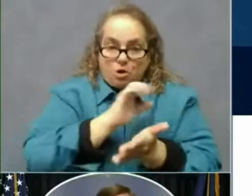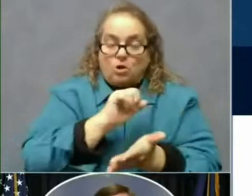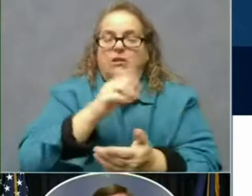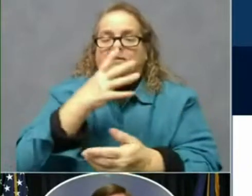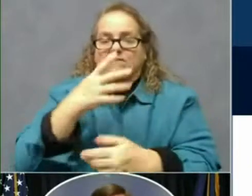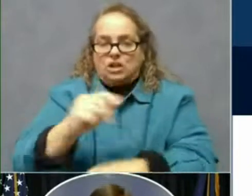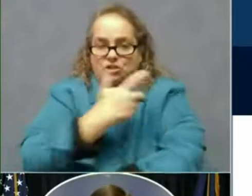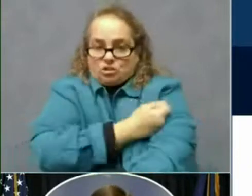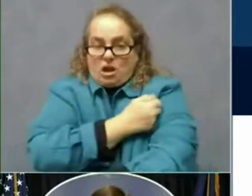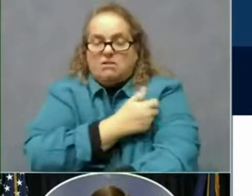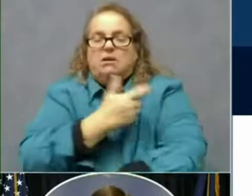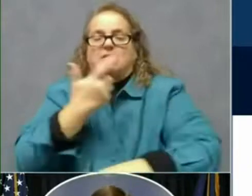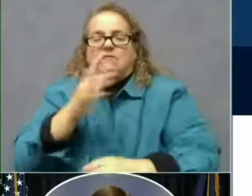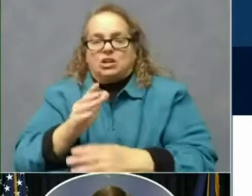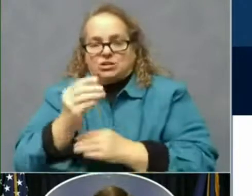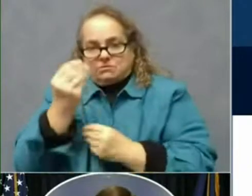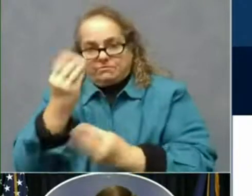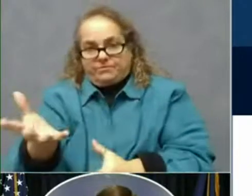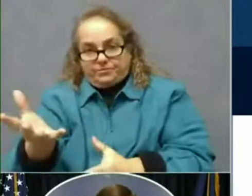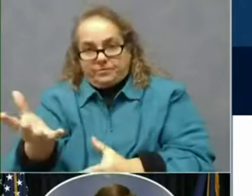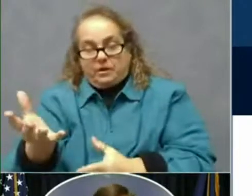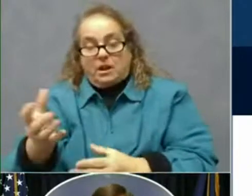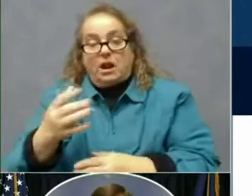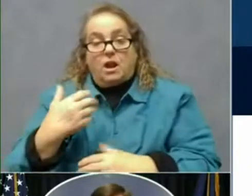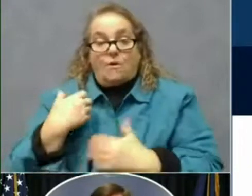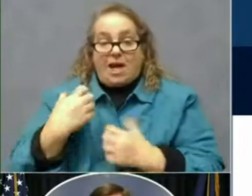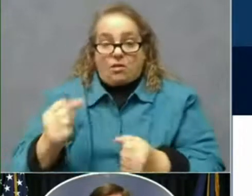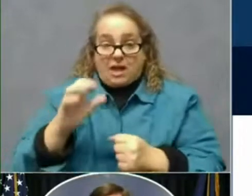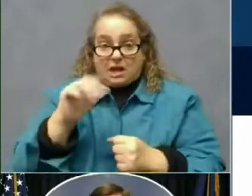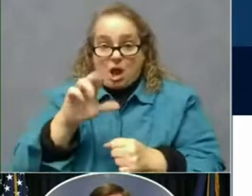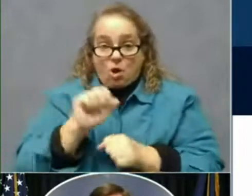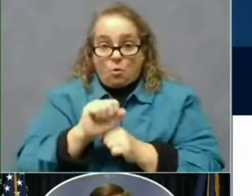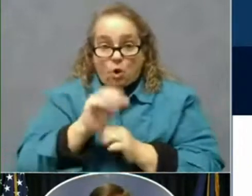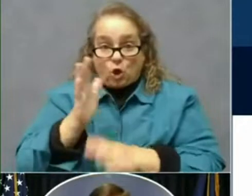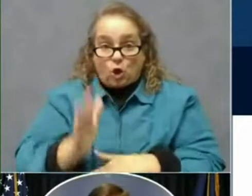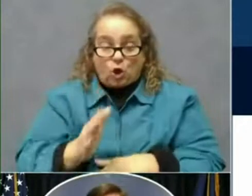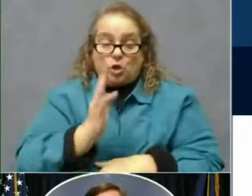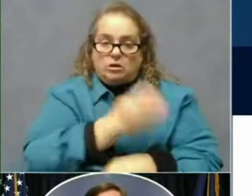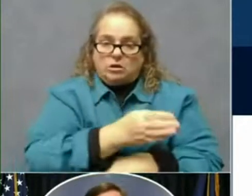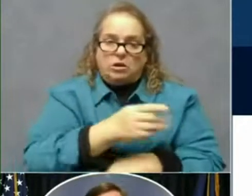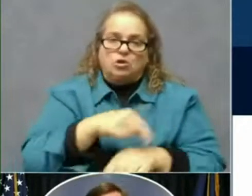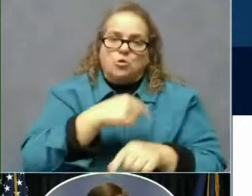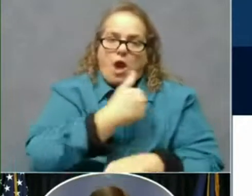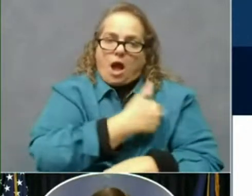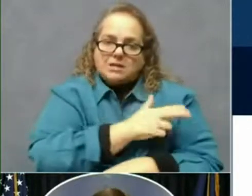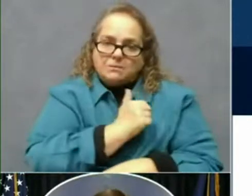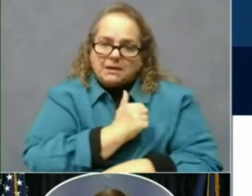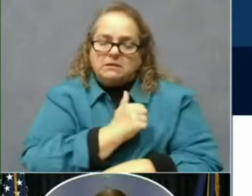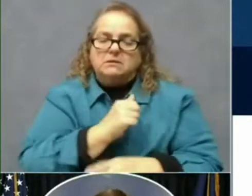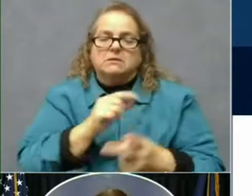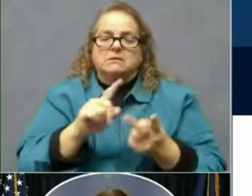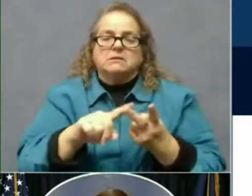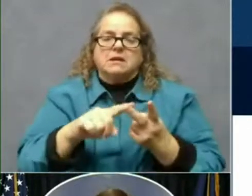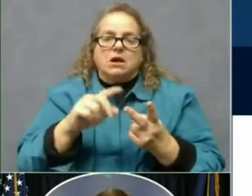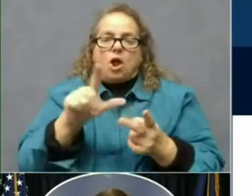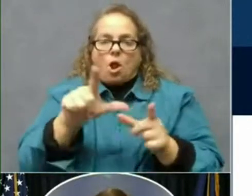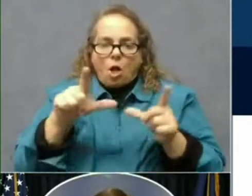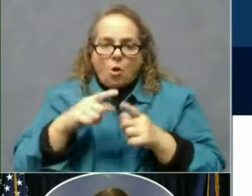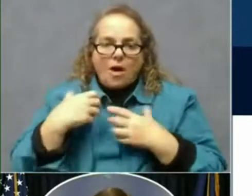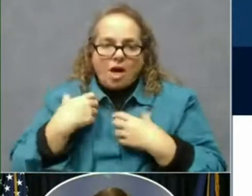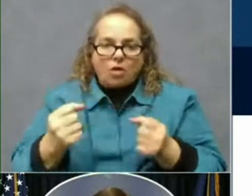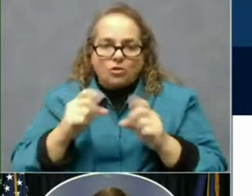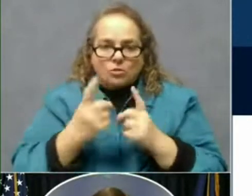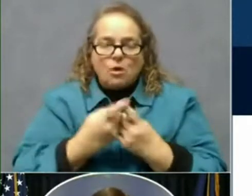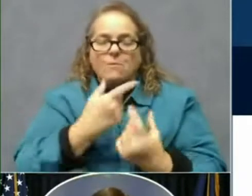health care worker side, which are going to hospitals, they're going to our local health departments. They've received